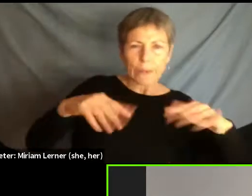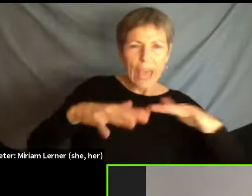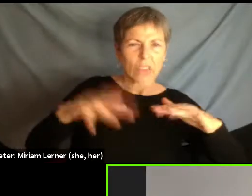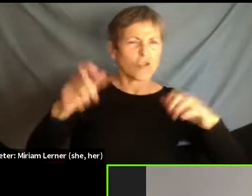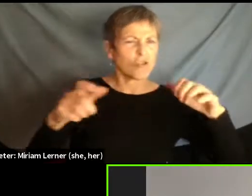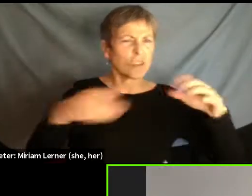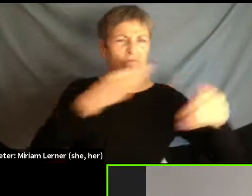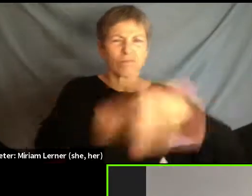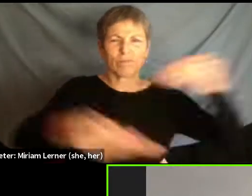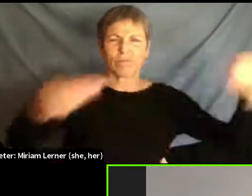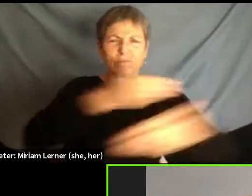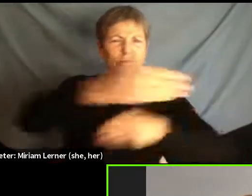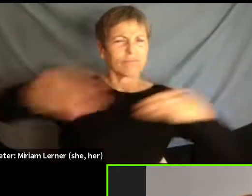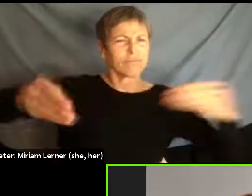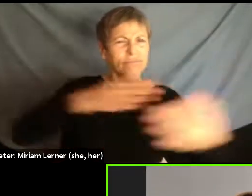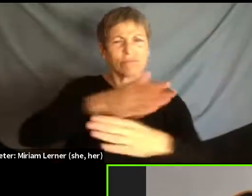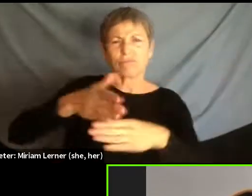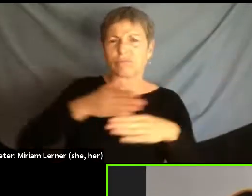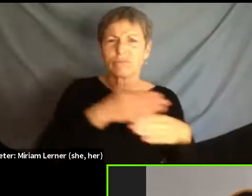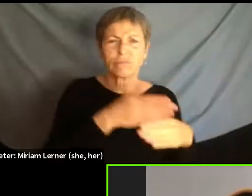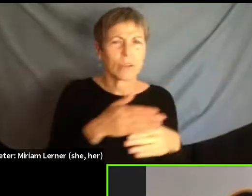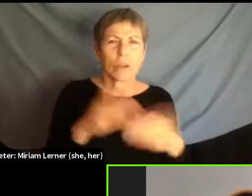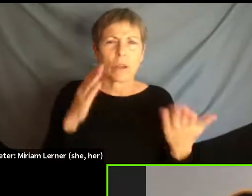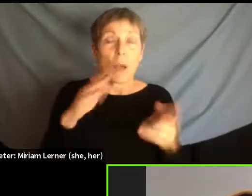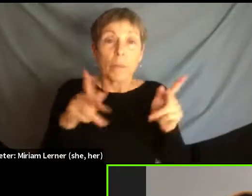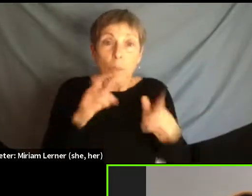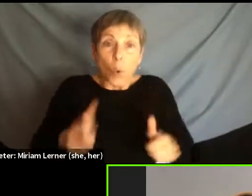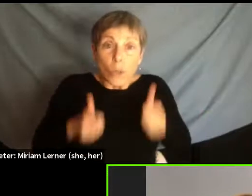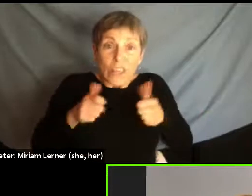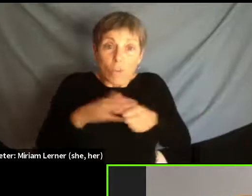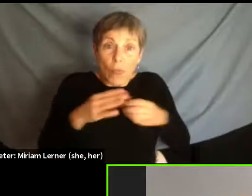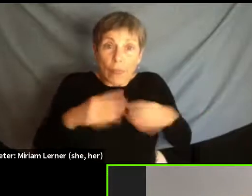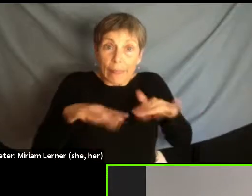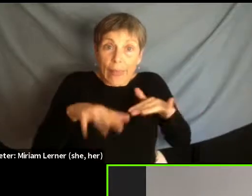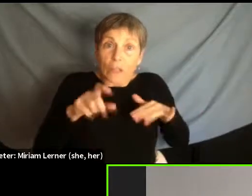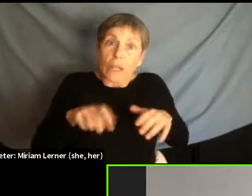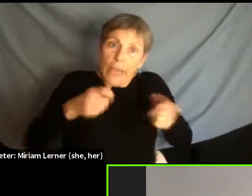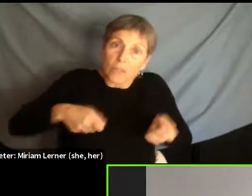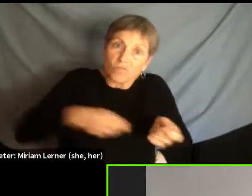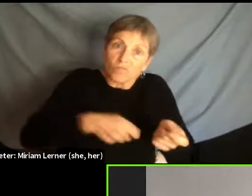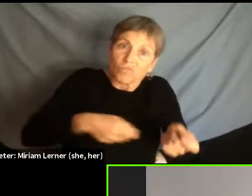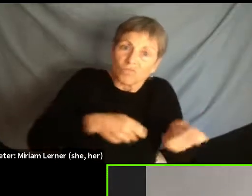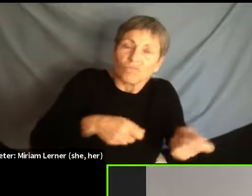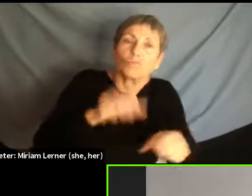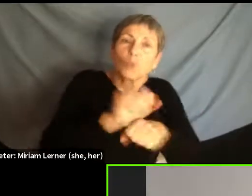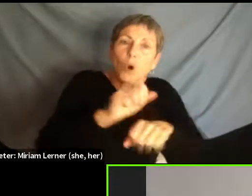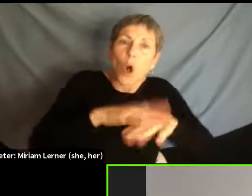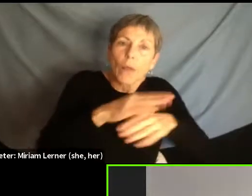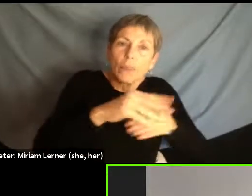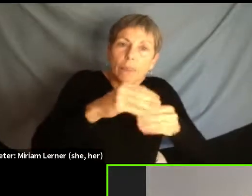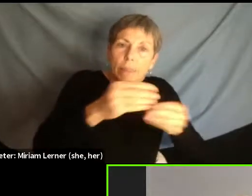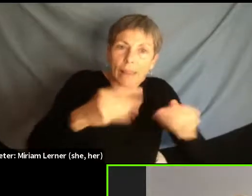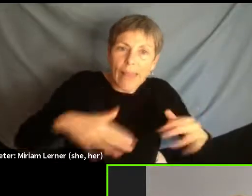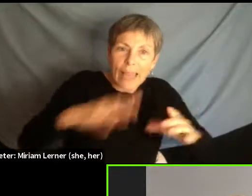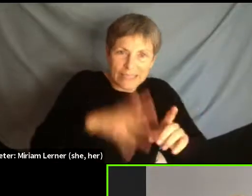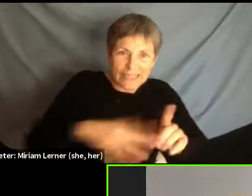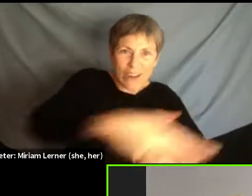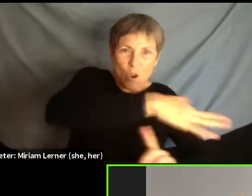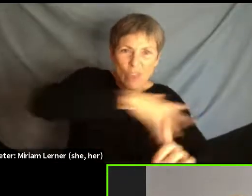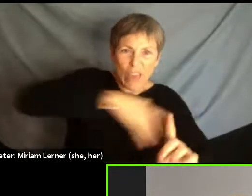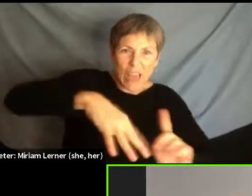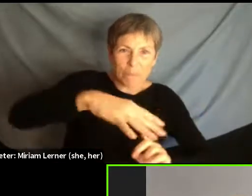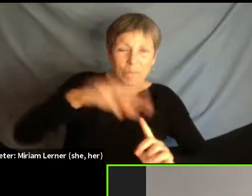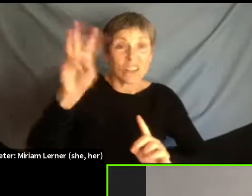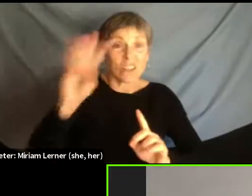land be worked by local populations, right? And start to see that, you know, with the effects of climate